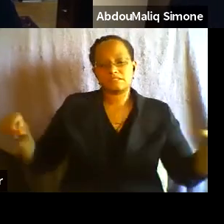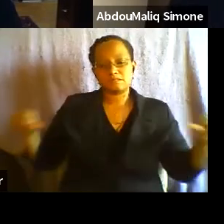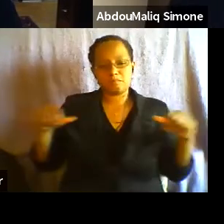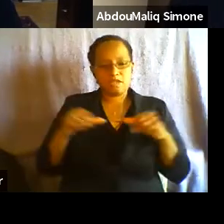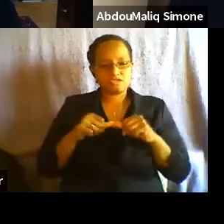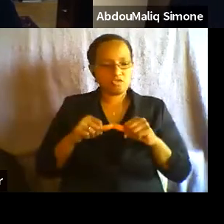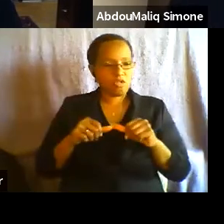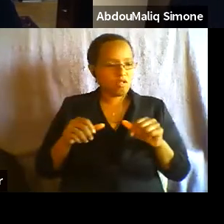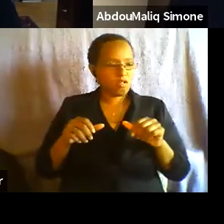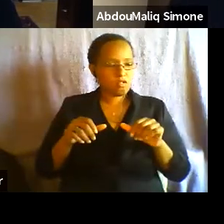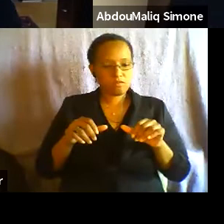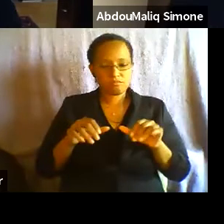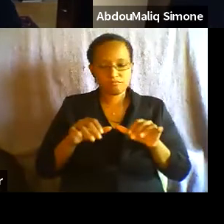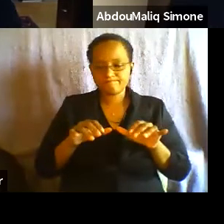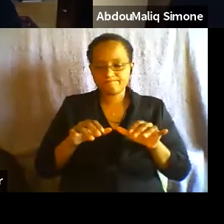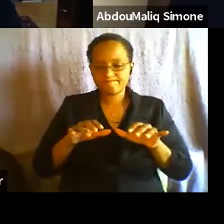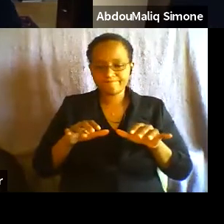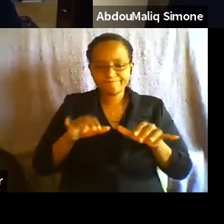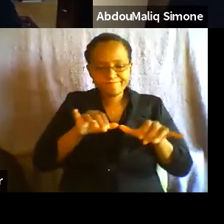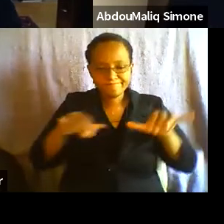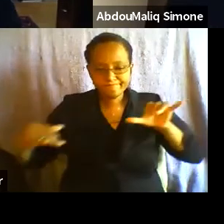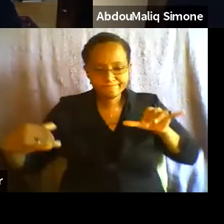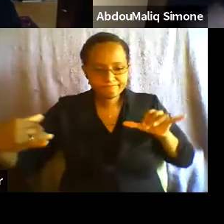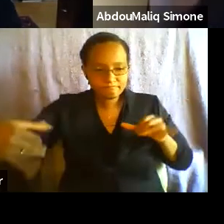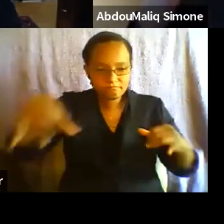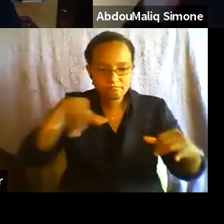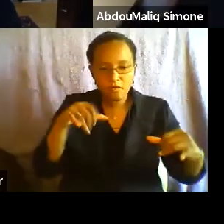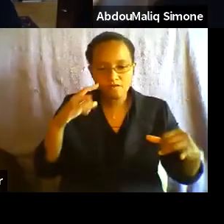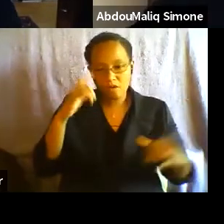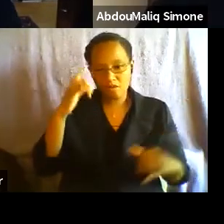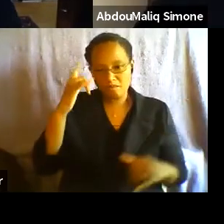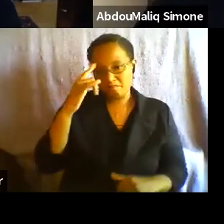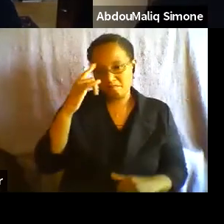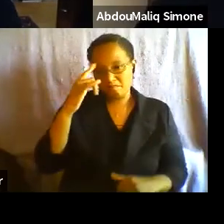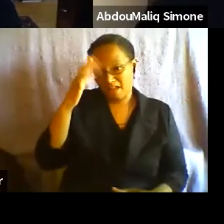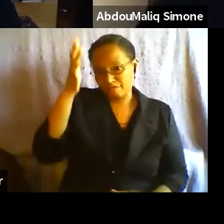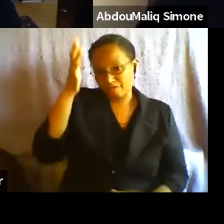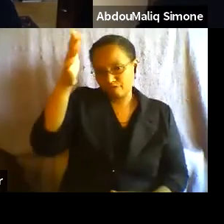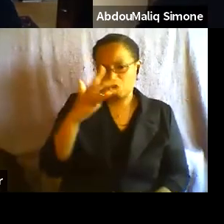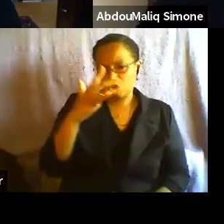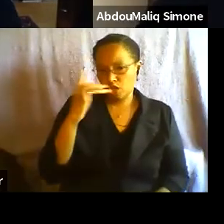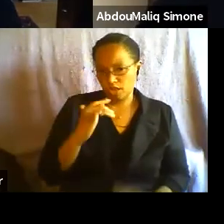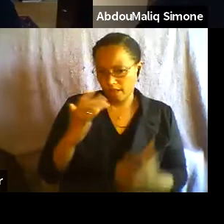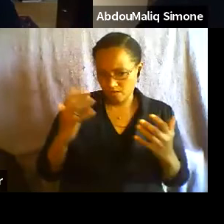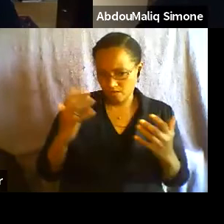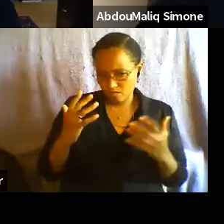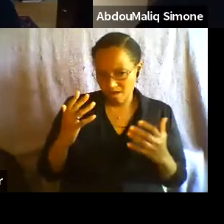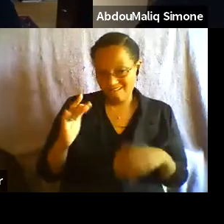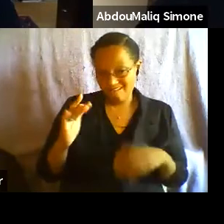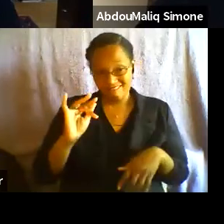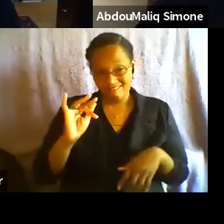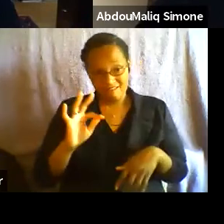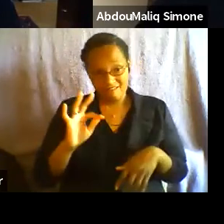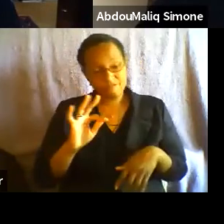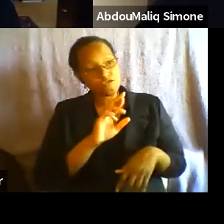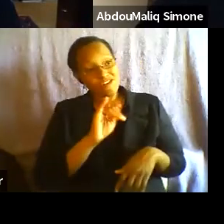what would the spatial dimensions of Black futurity look like in the wake of dismantling racial capitalism?